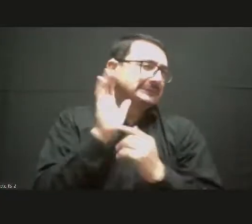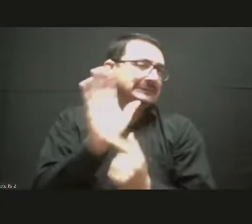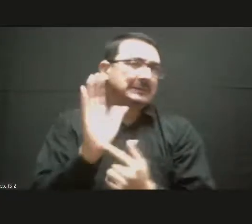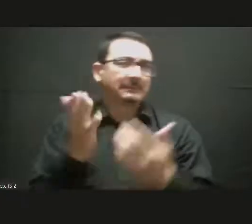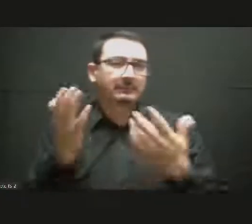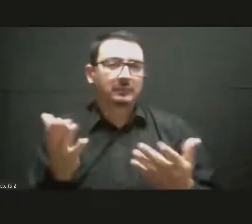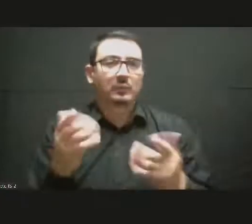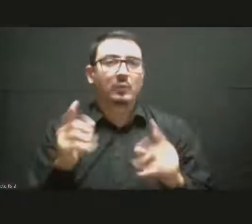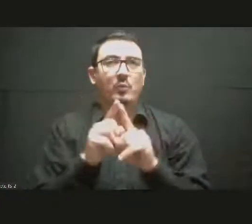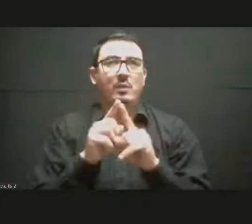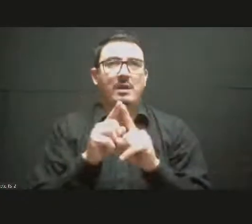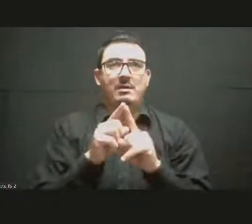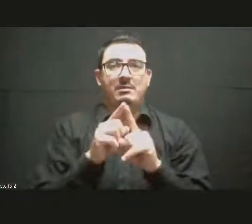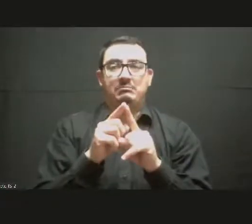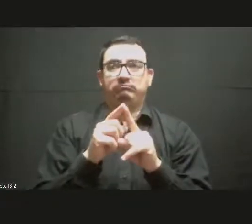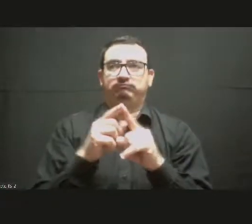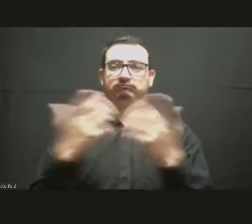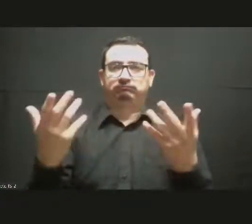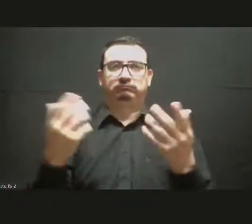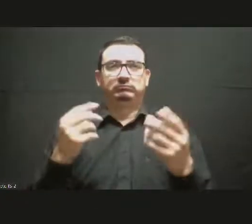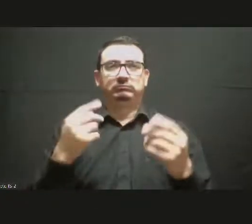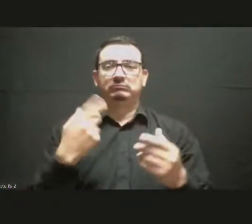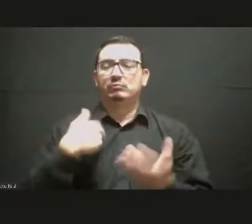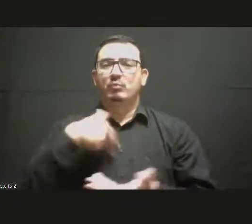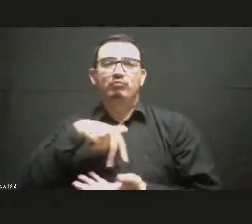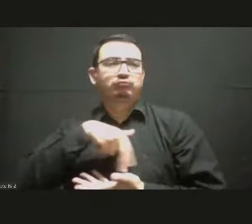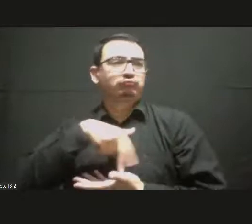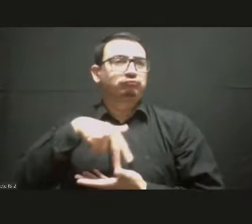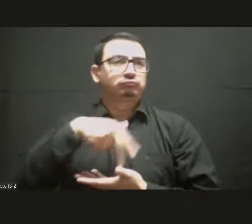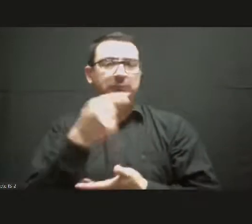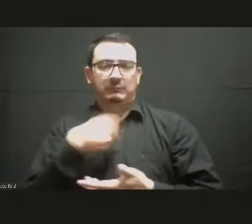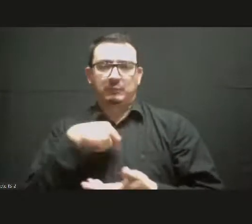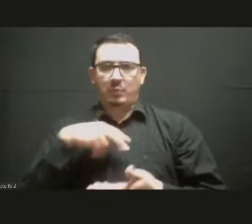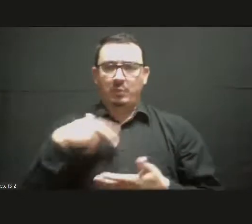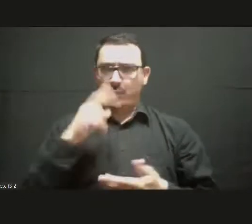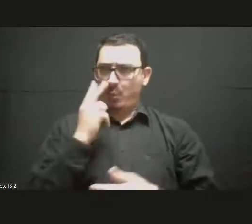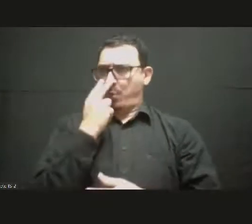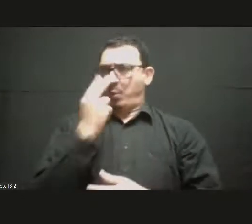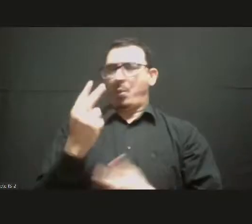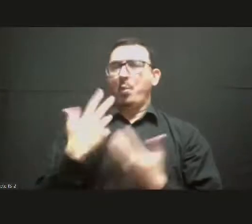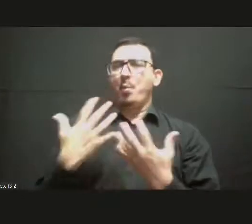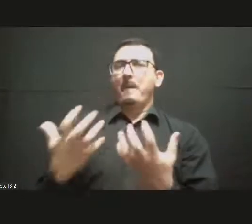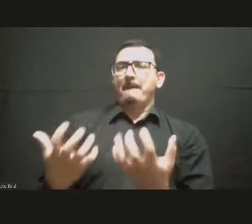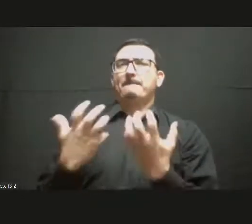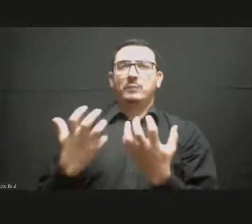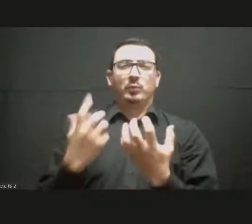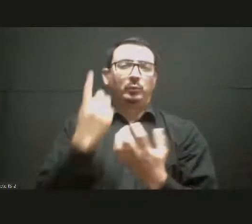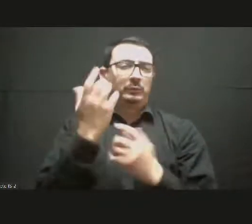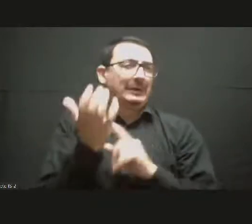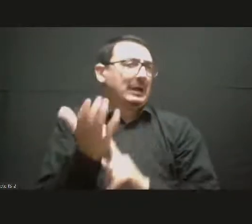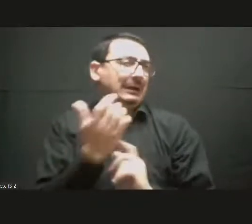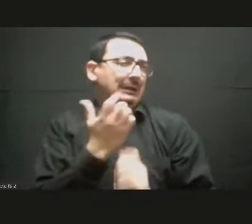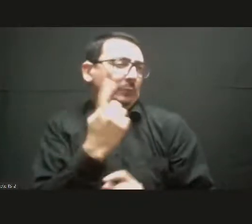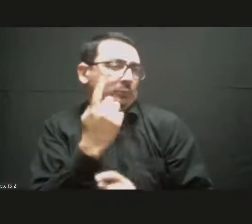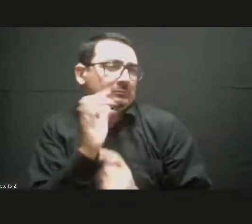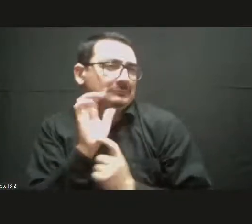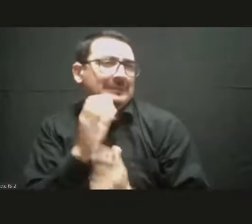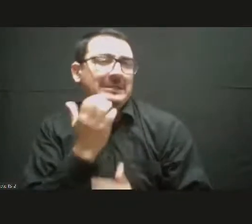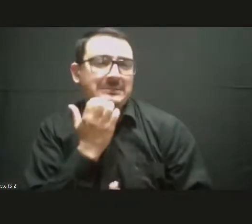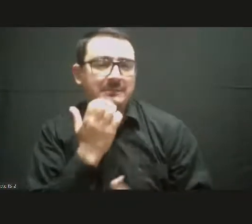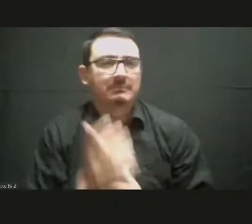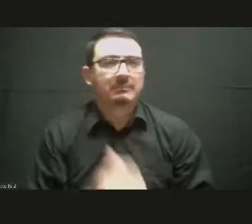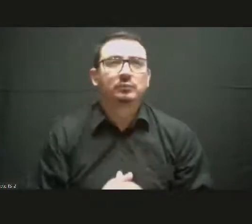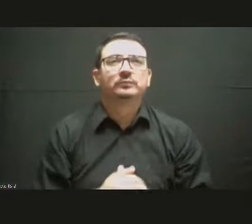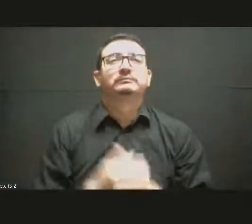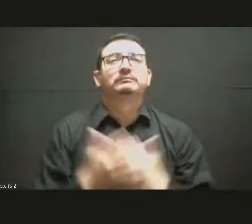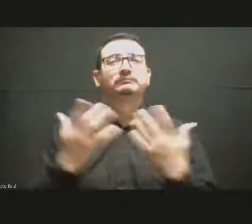And another very important issue that's the last one I will name here. But I think one that is crucial is that it